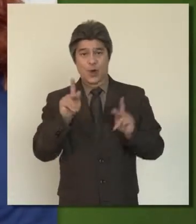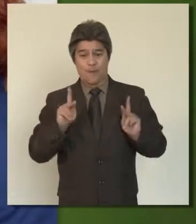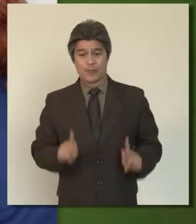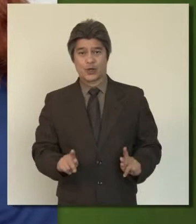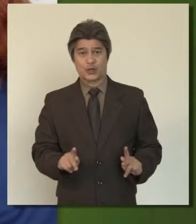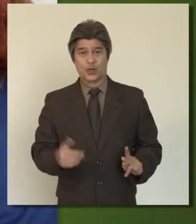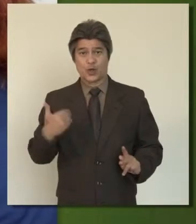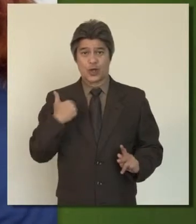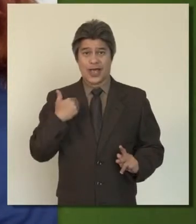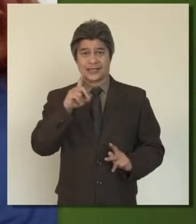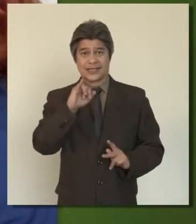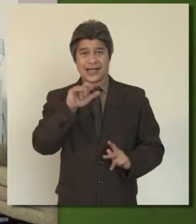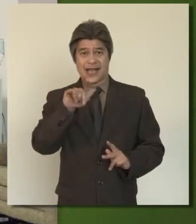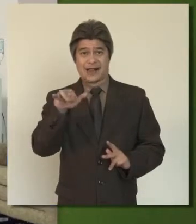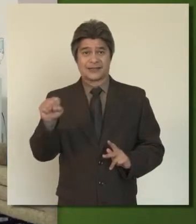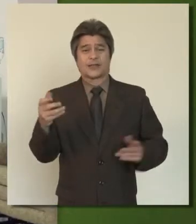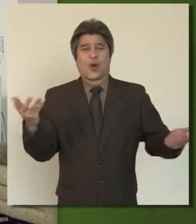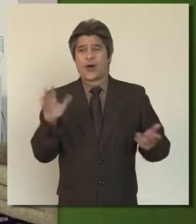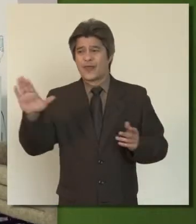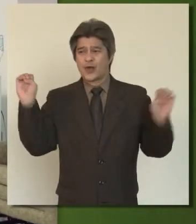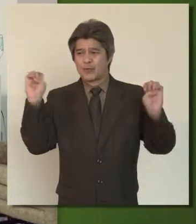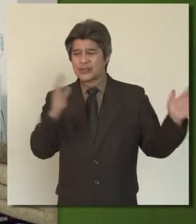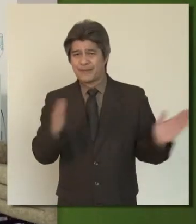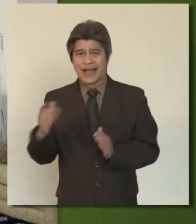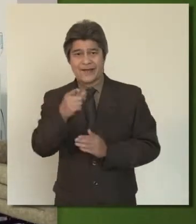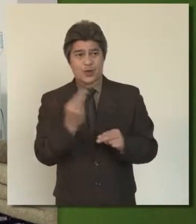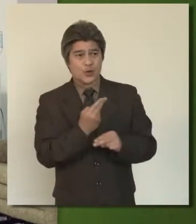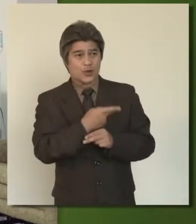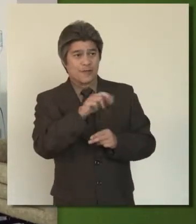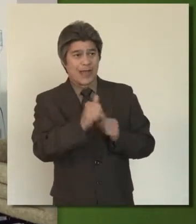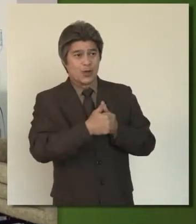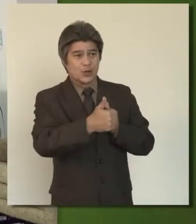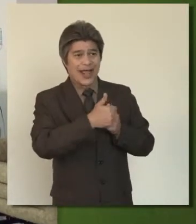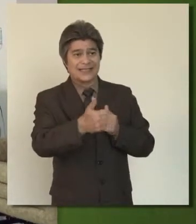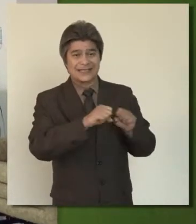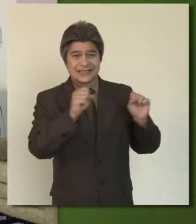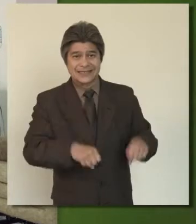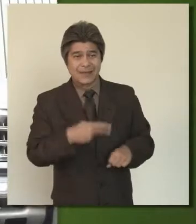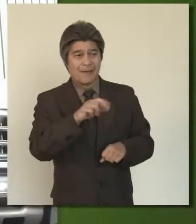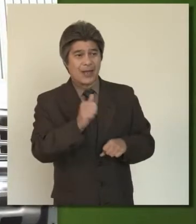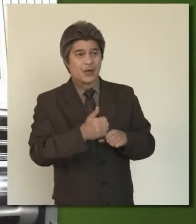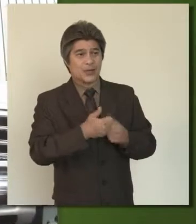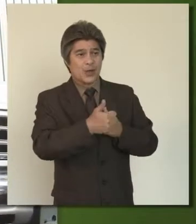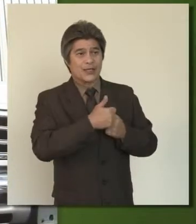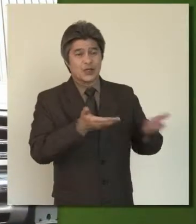Ask them. If you are a person who gets dialysis, what are their emergency plans? If you're a person who uses paratransit system,